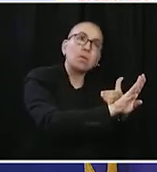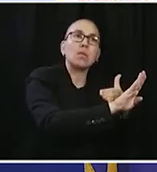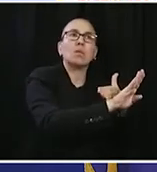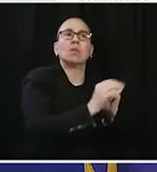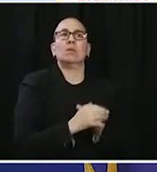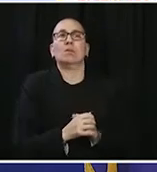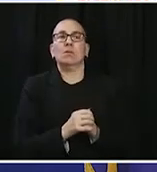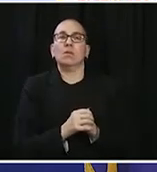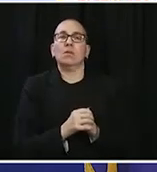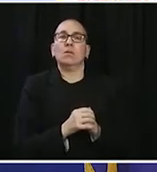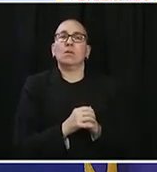social distancing capacity in them.